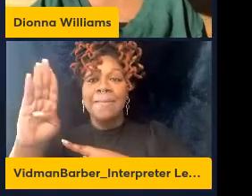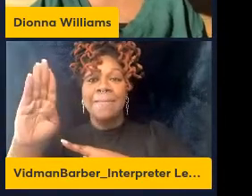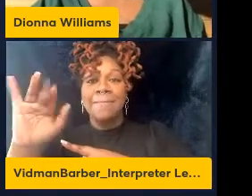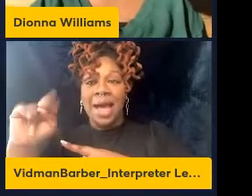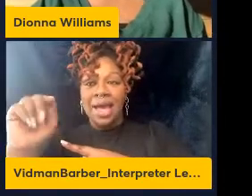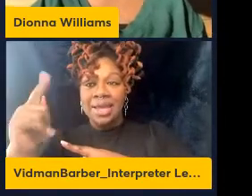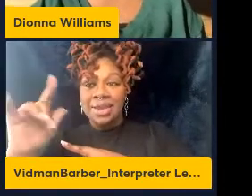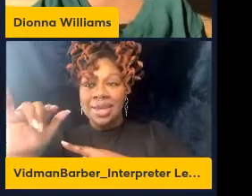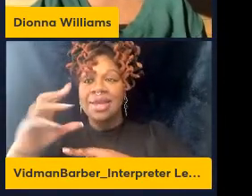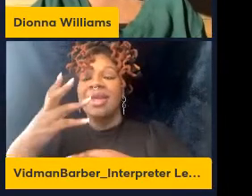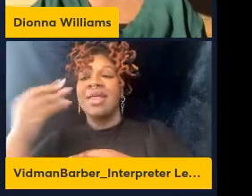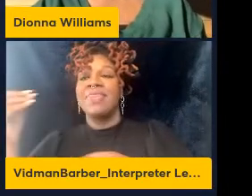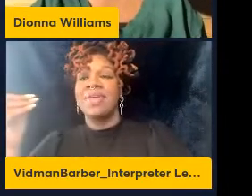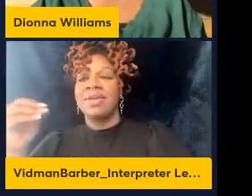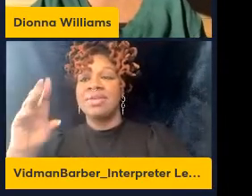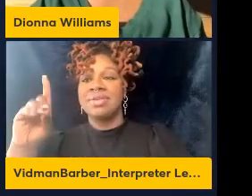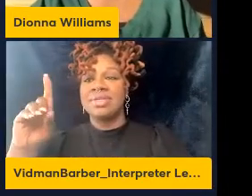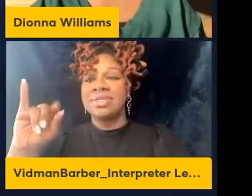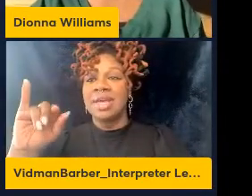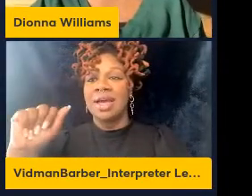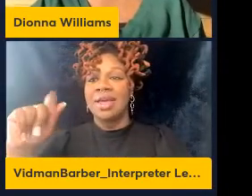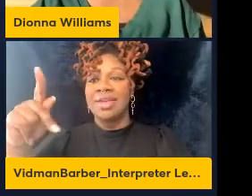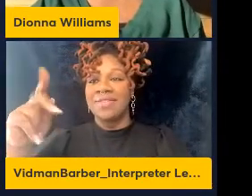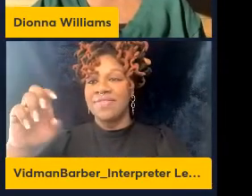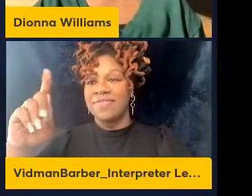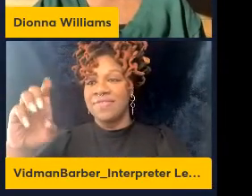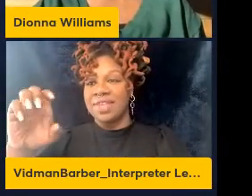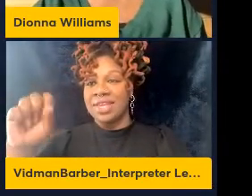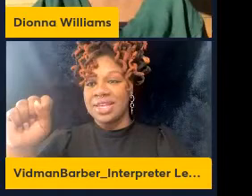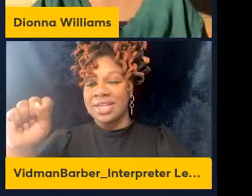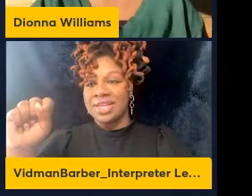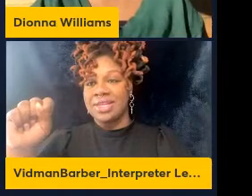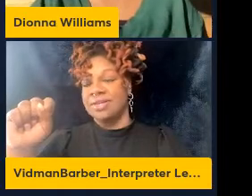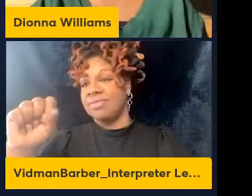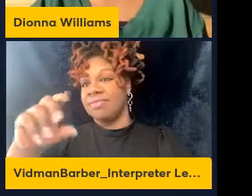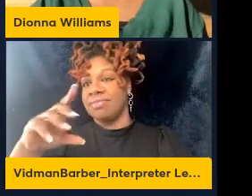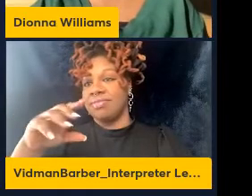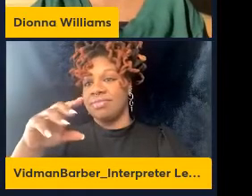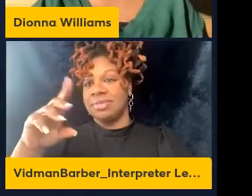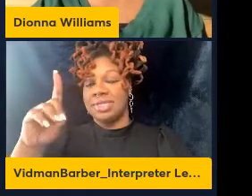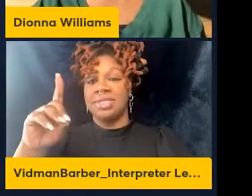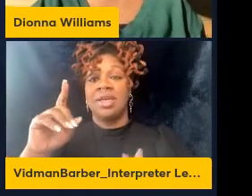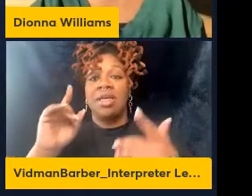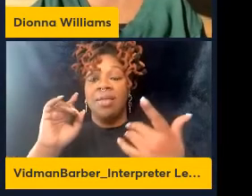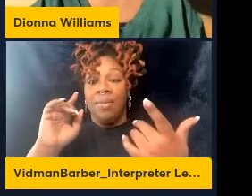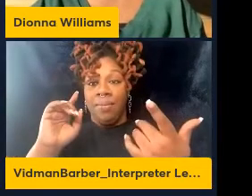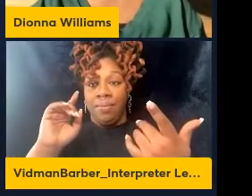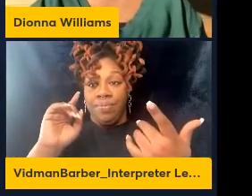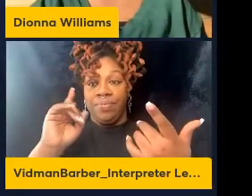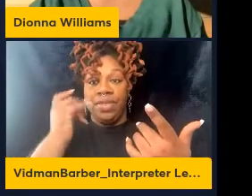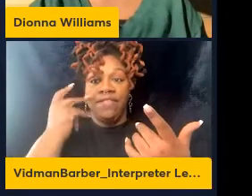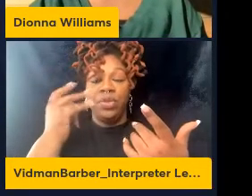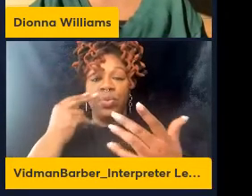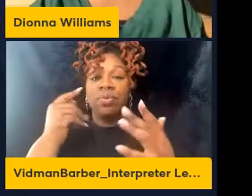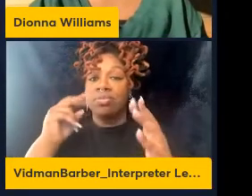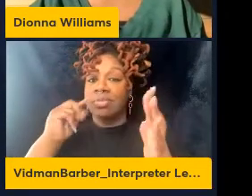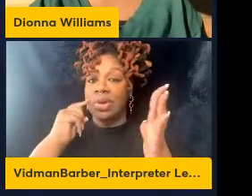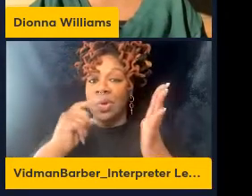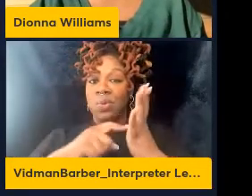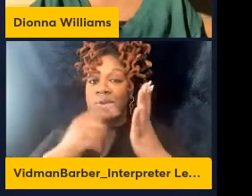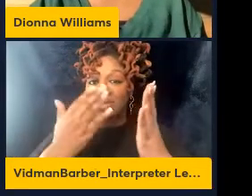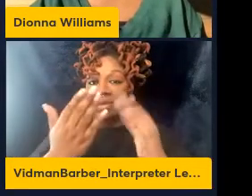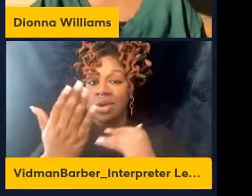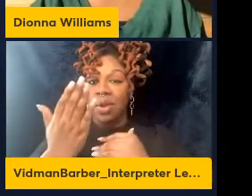is the commit step that's required to help them extravasate into the brain. And when we look at this closely, we see this occurs by